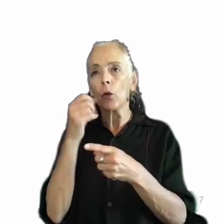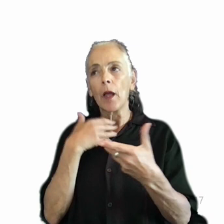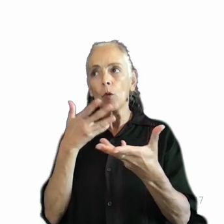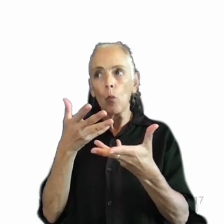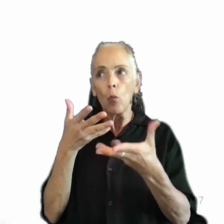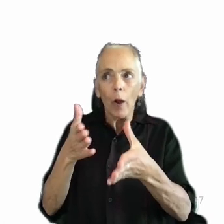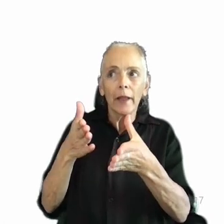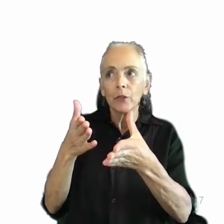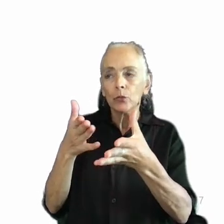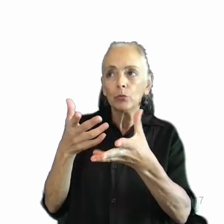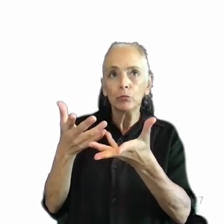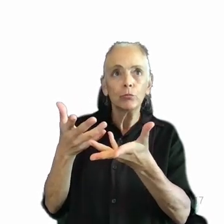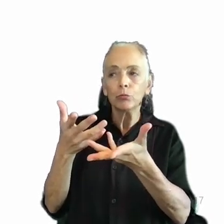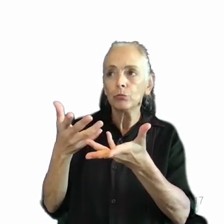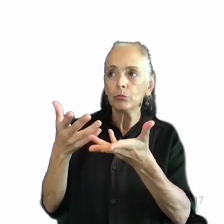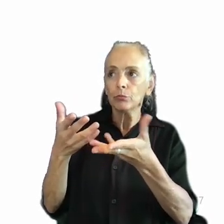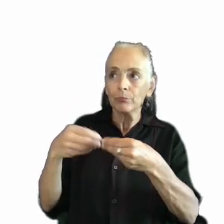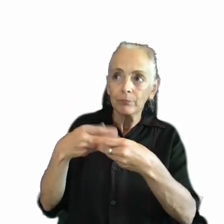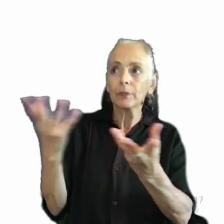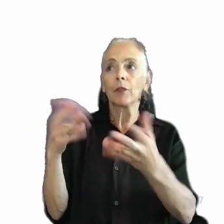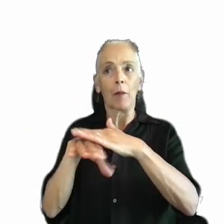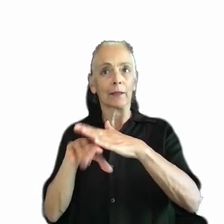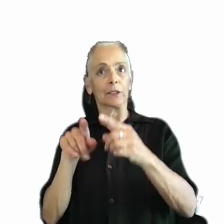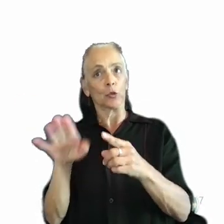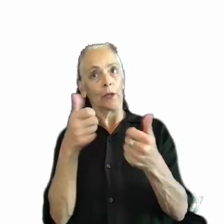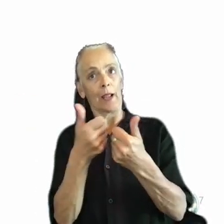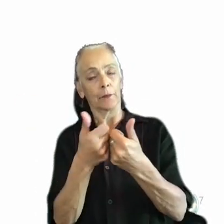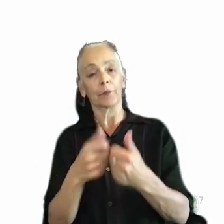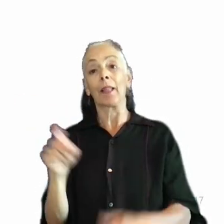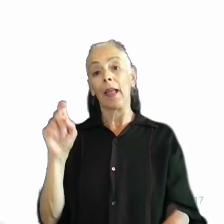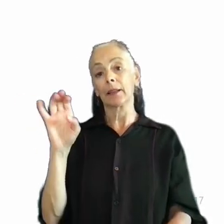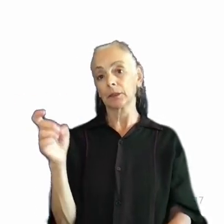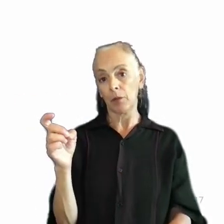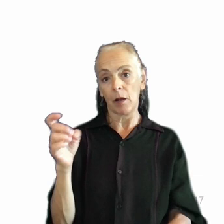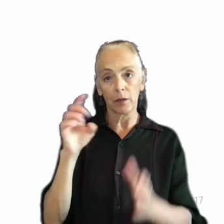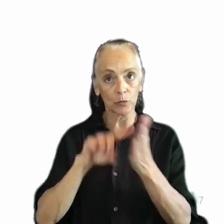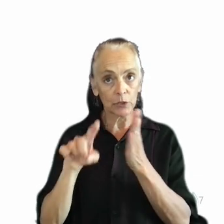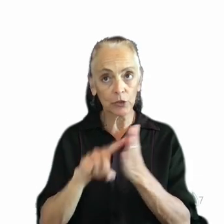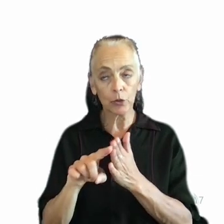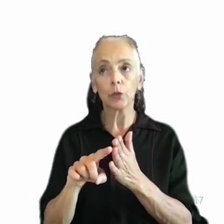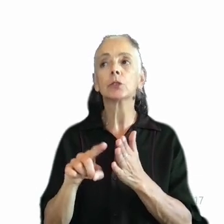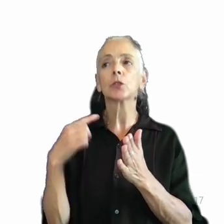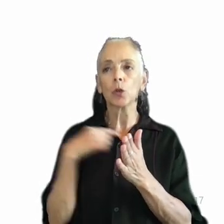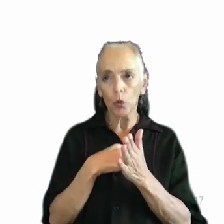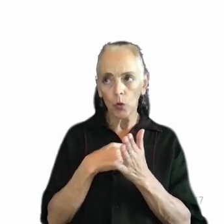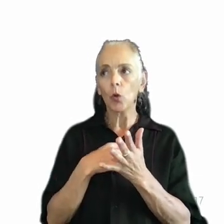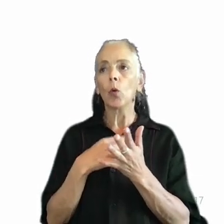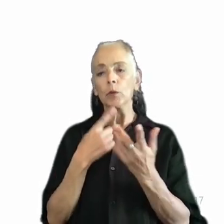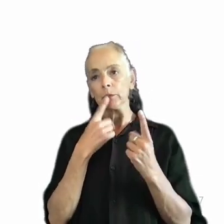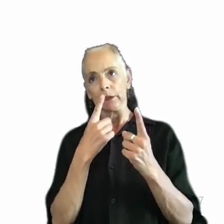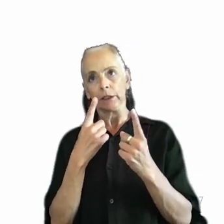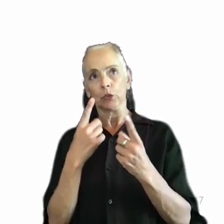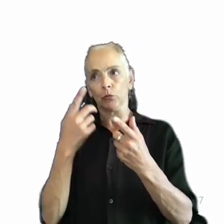them access to your games. At Xbox Research, we've made inroads into having participant sourcing through